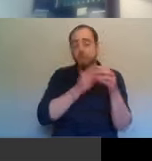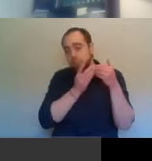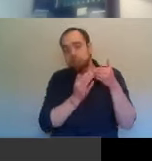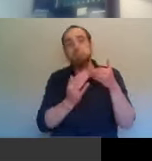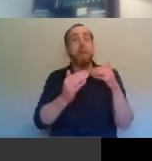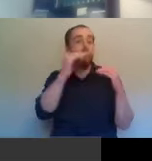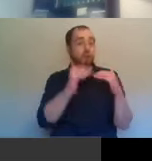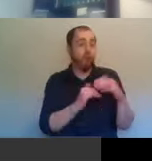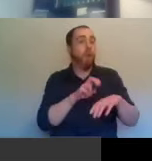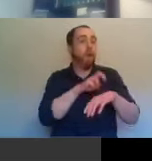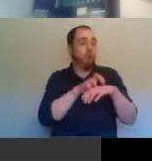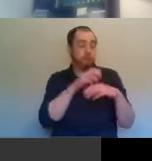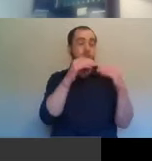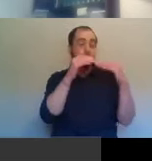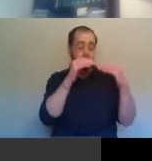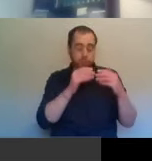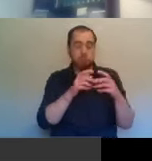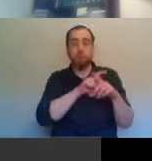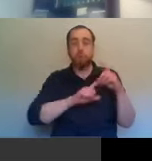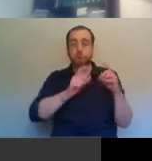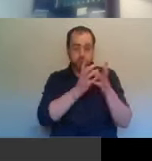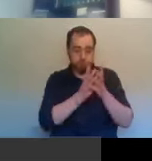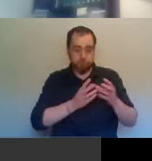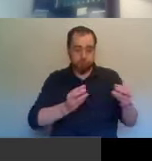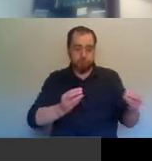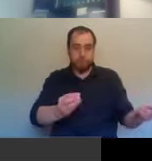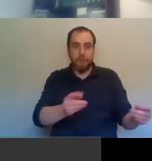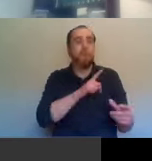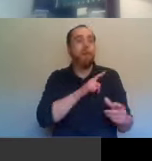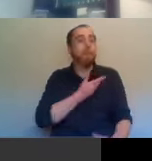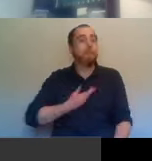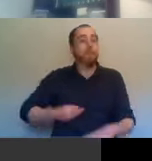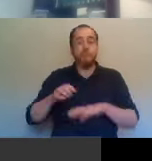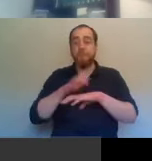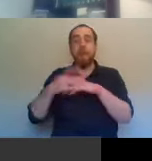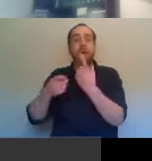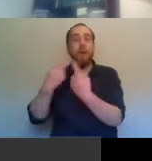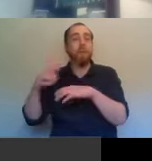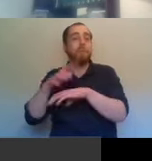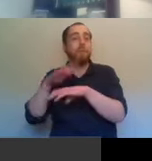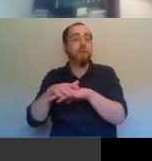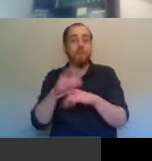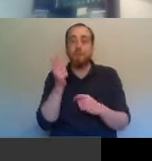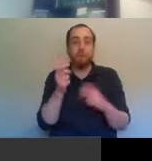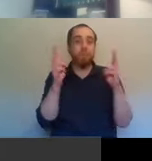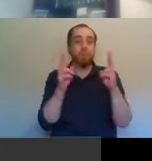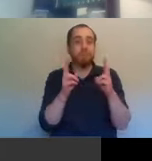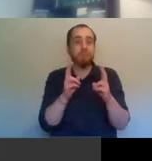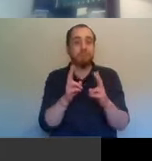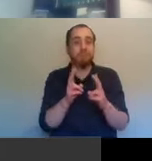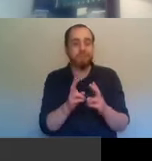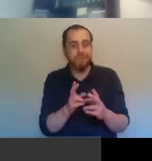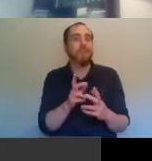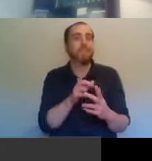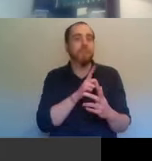essentially there weren't enough Protestants to marry Protestants and the naturey, um, uh,